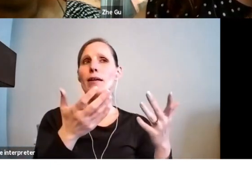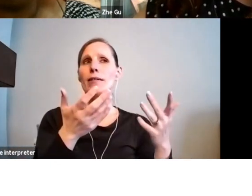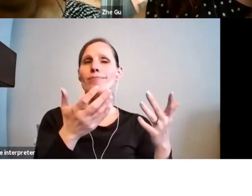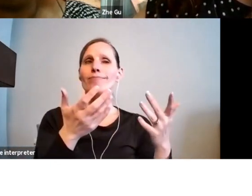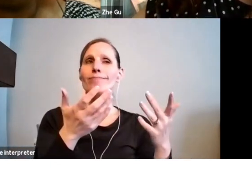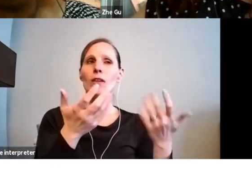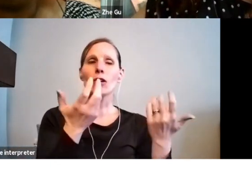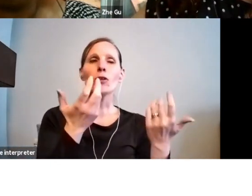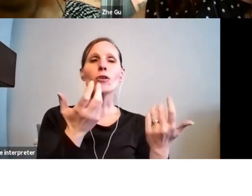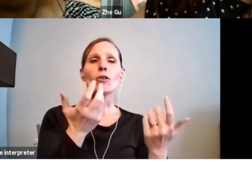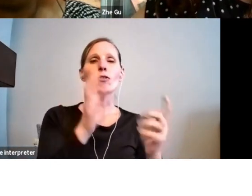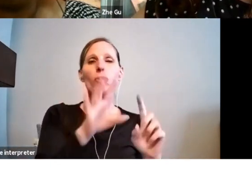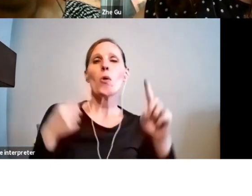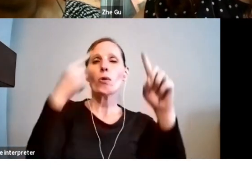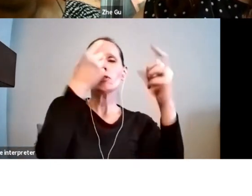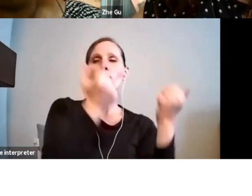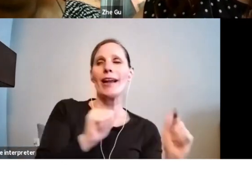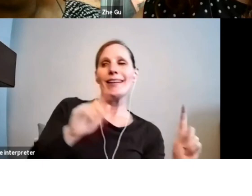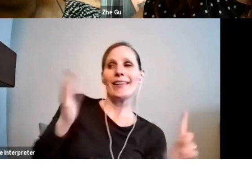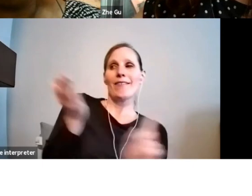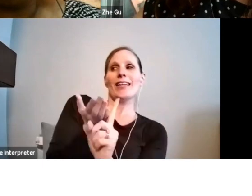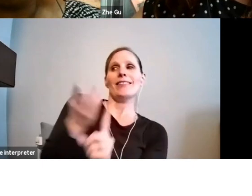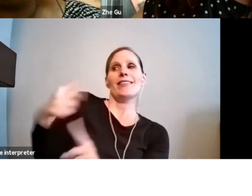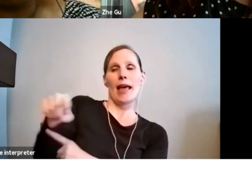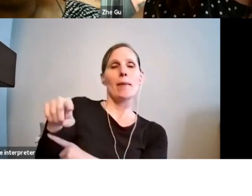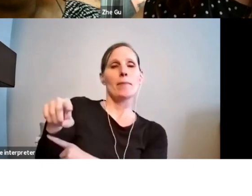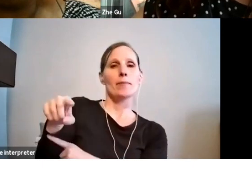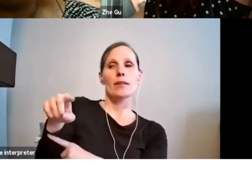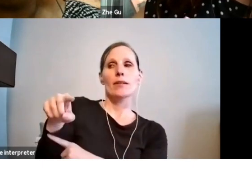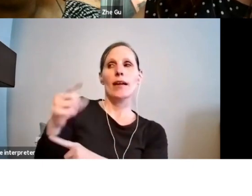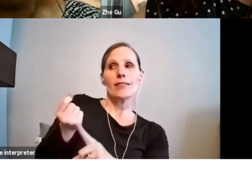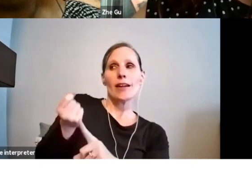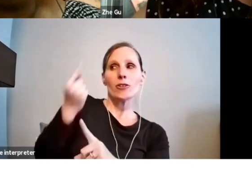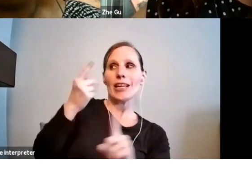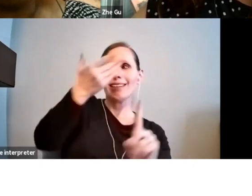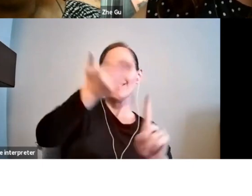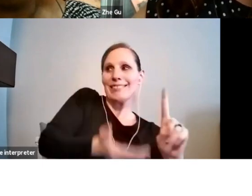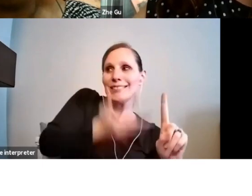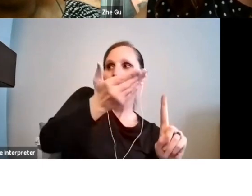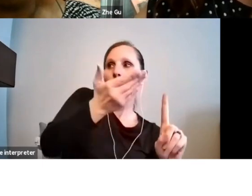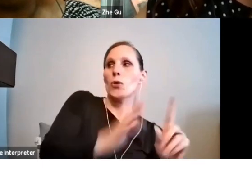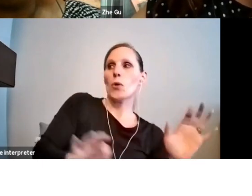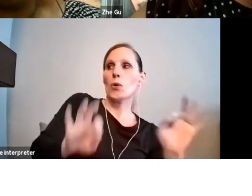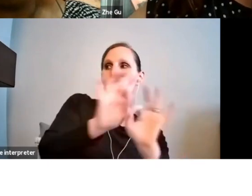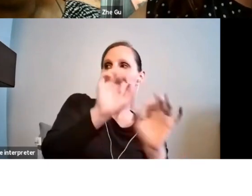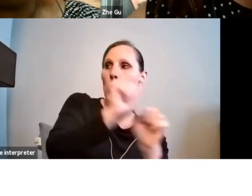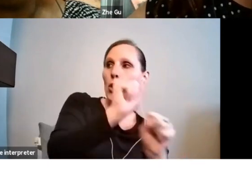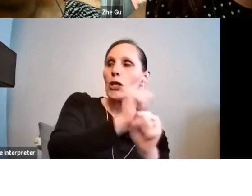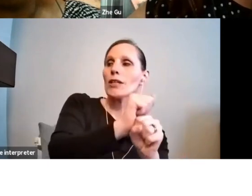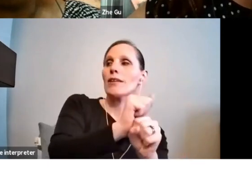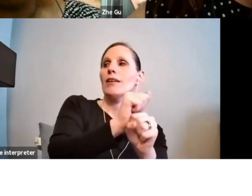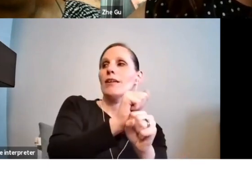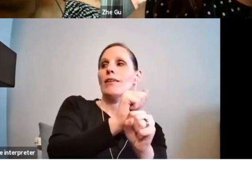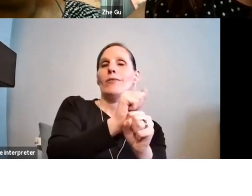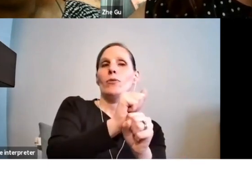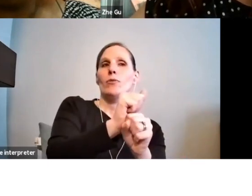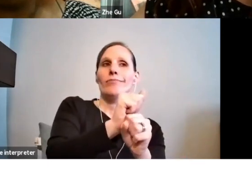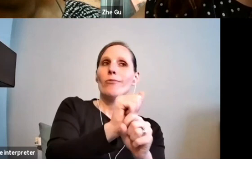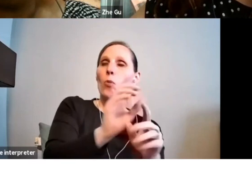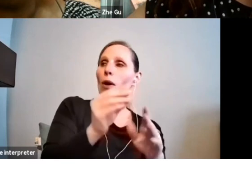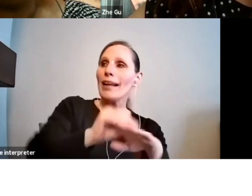understand your work and what's meaningful to you, what's important to you, what influences you